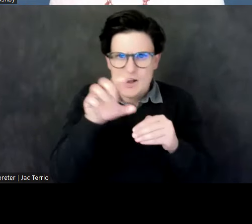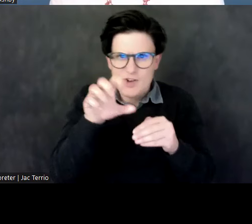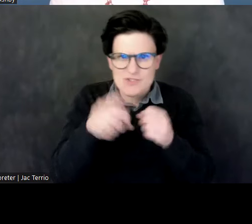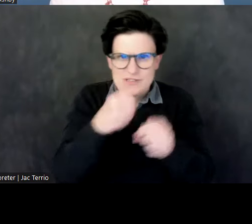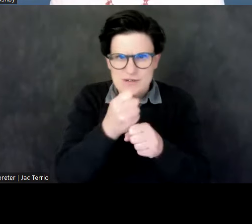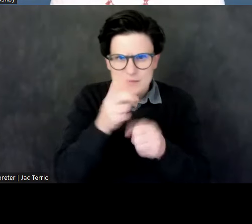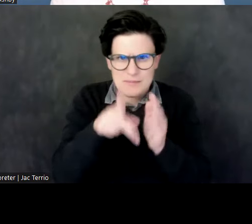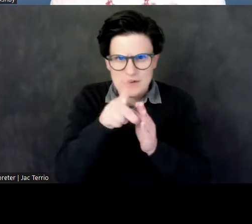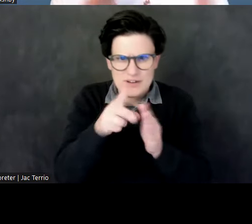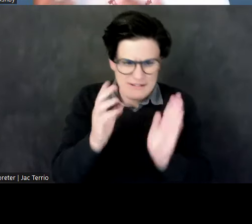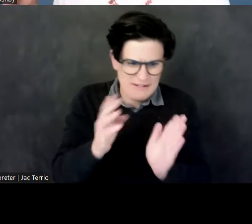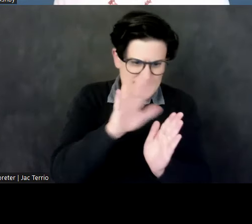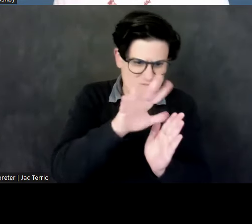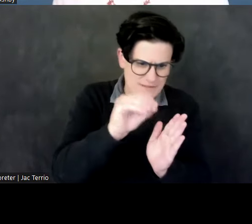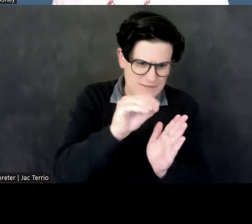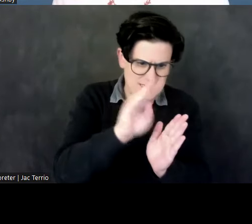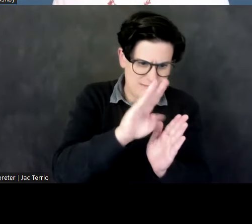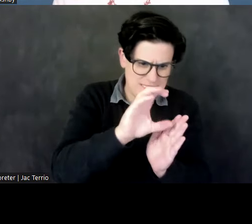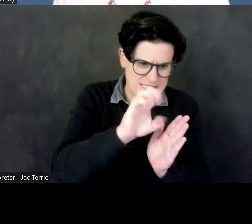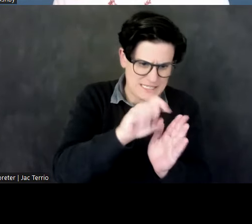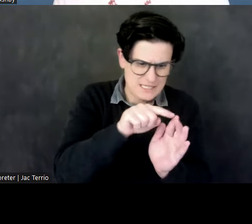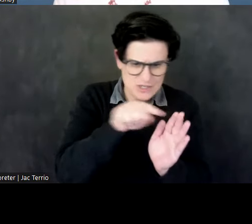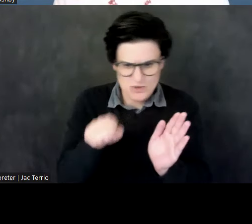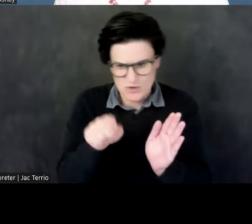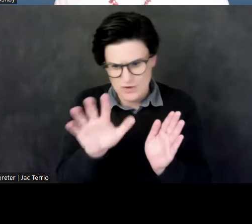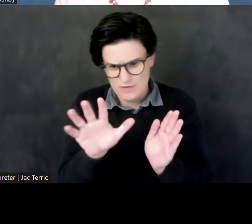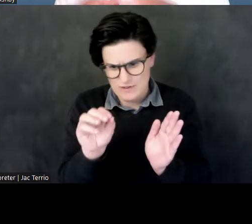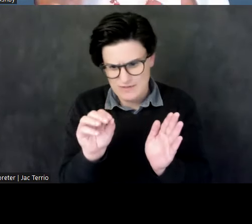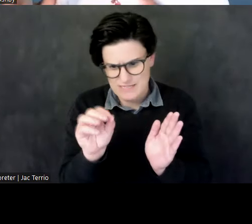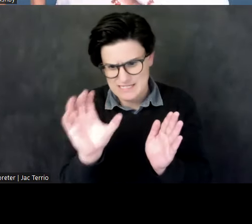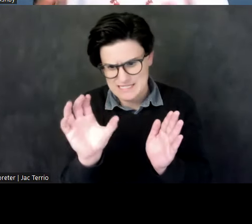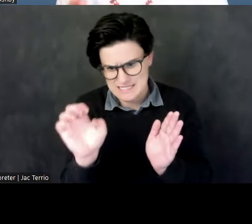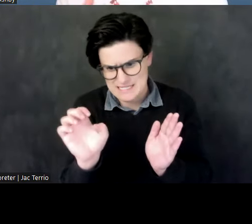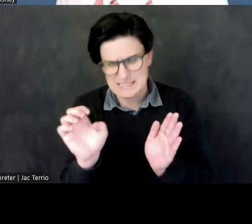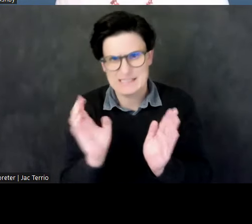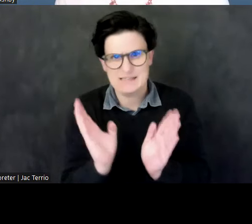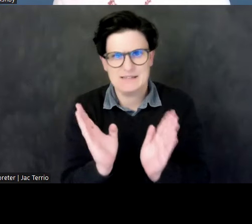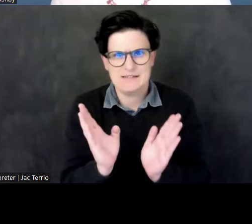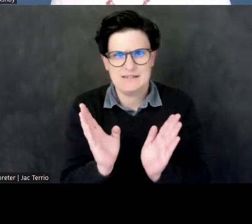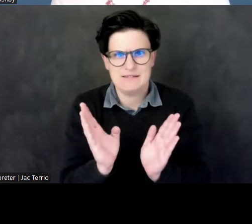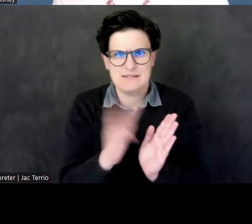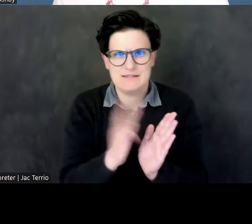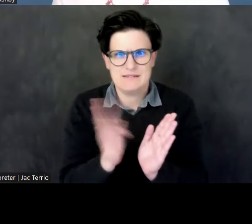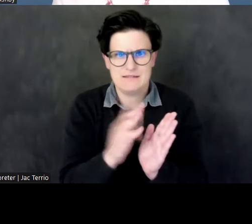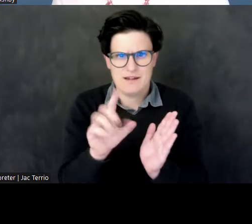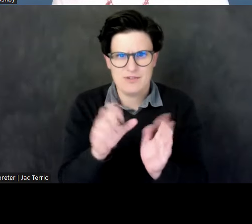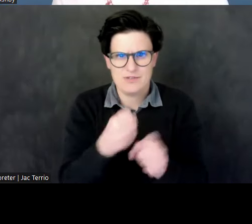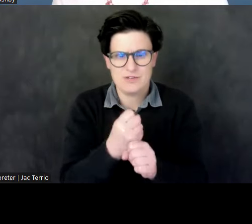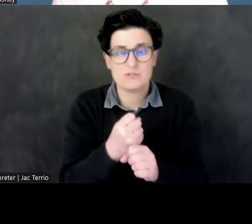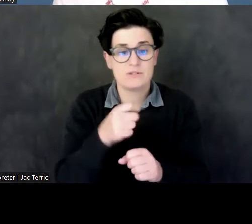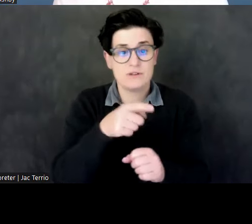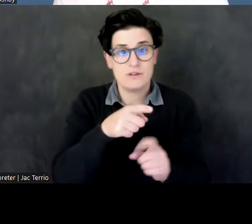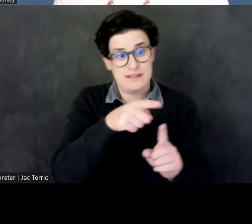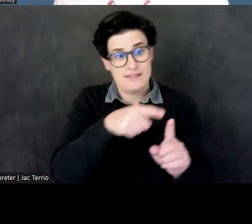50 BCE to about 50 CE. These queens, sole ruling